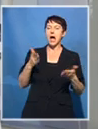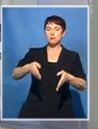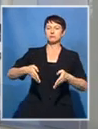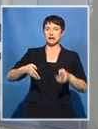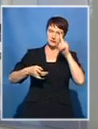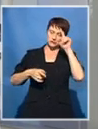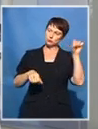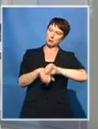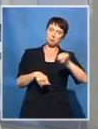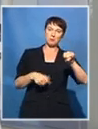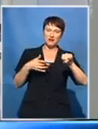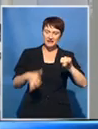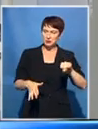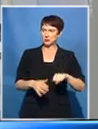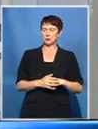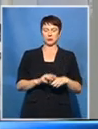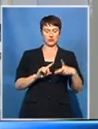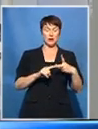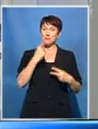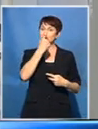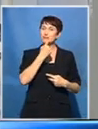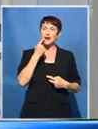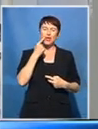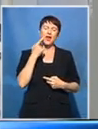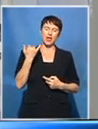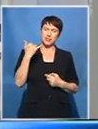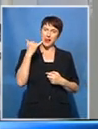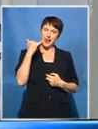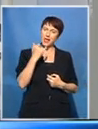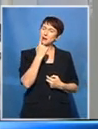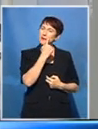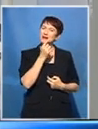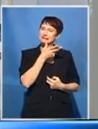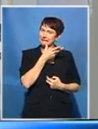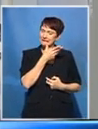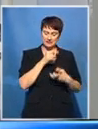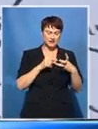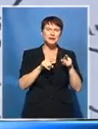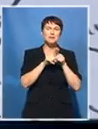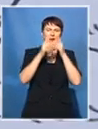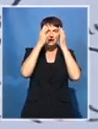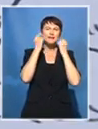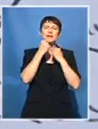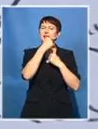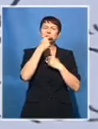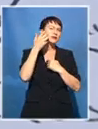bed. She had a lot of injuries around her mouth and she also had scratches on her face.